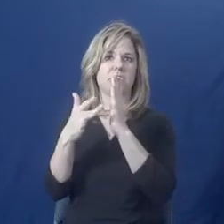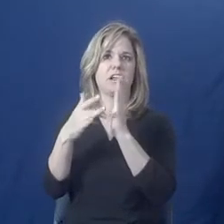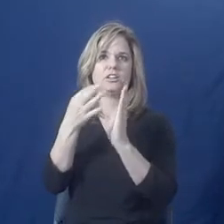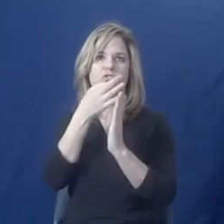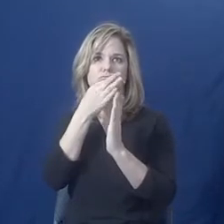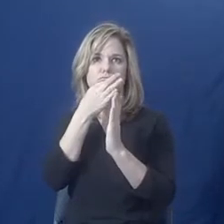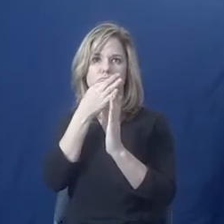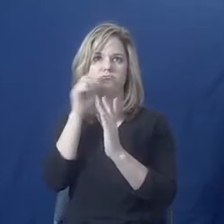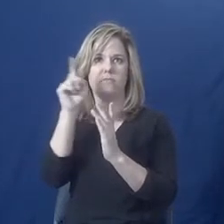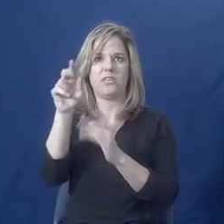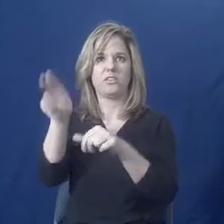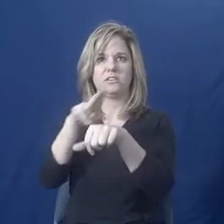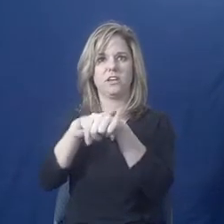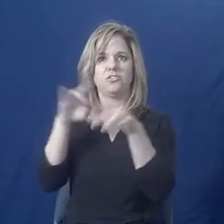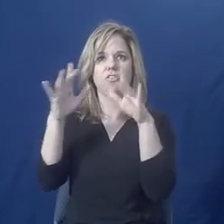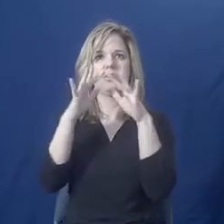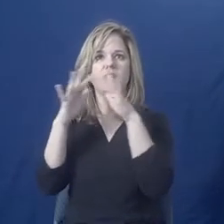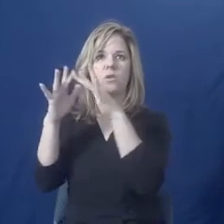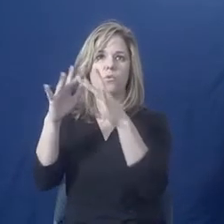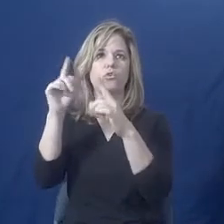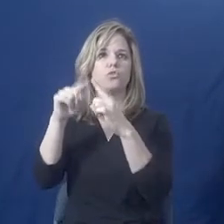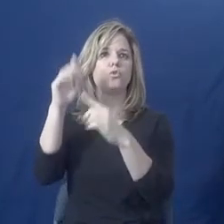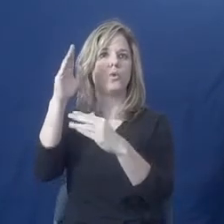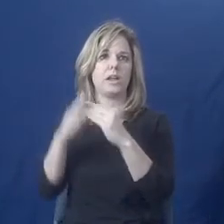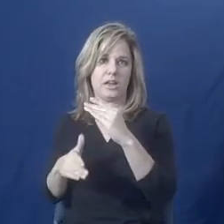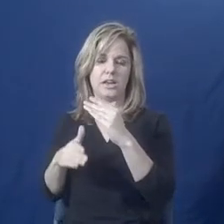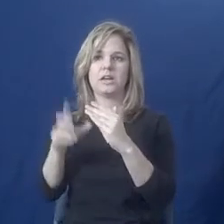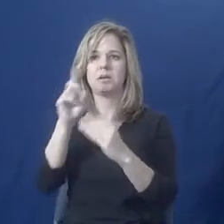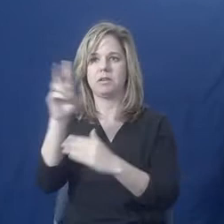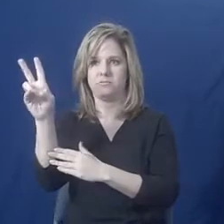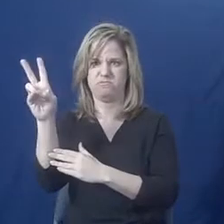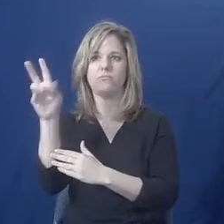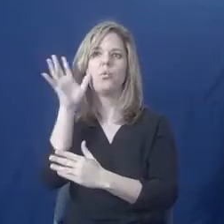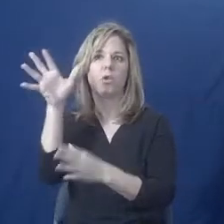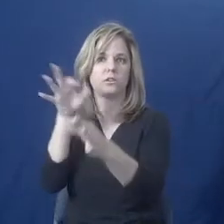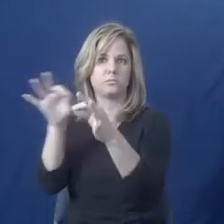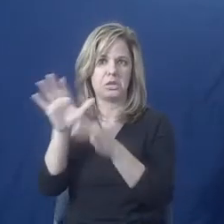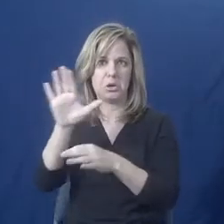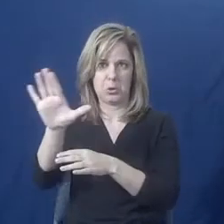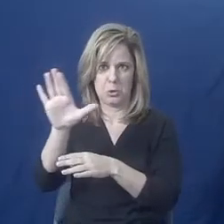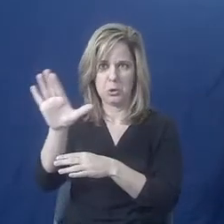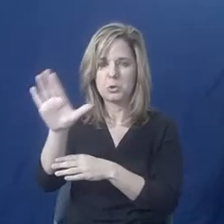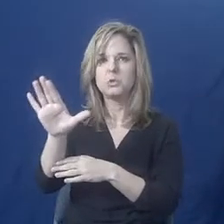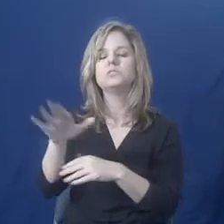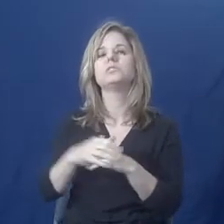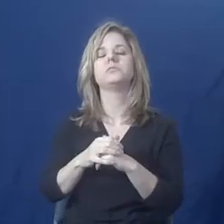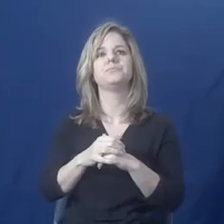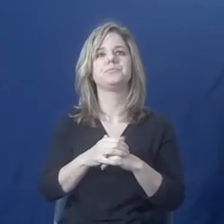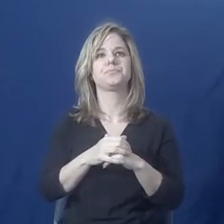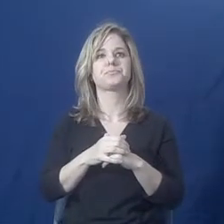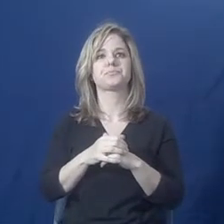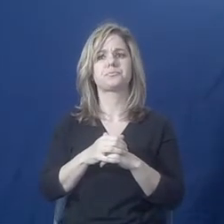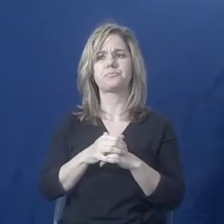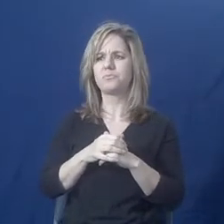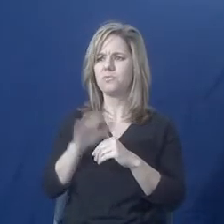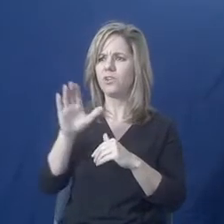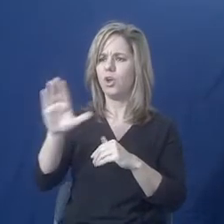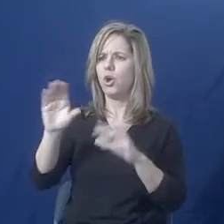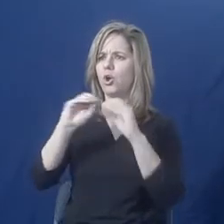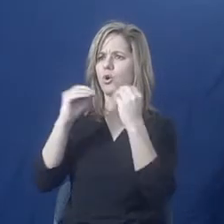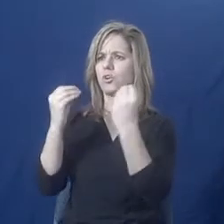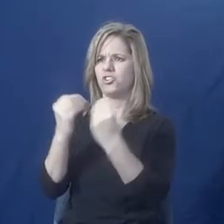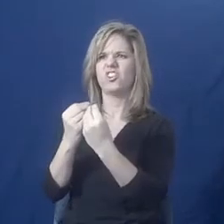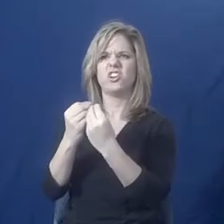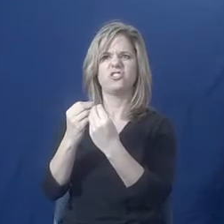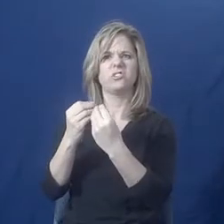End Domestic Violence, will discuss her organization and the services they provide. National Network to End Domestic Violence is